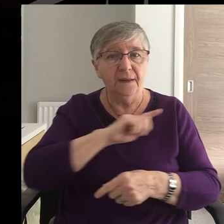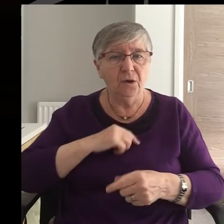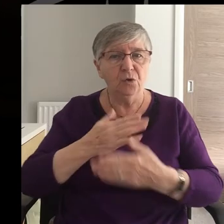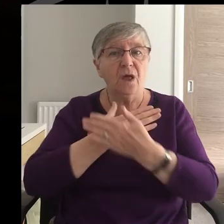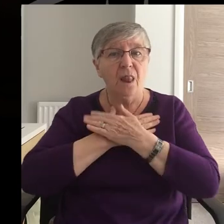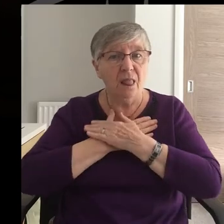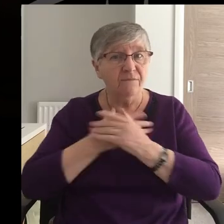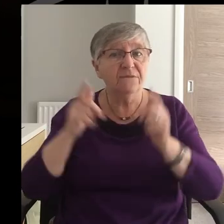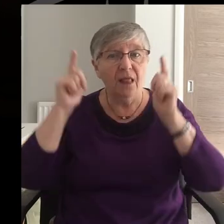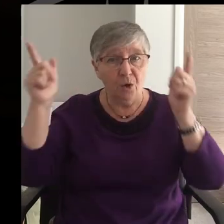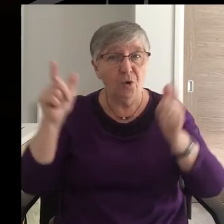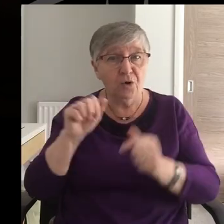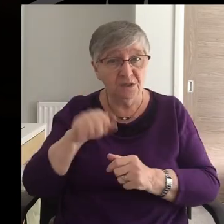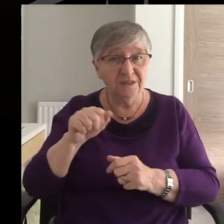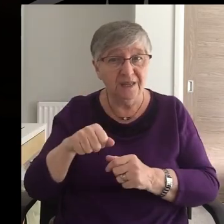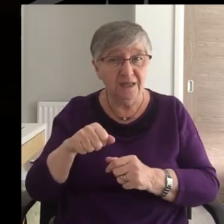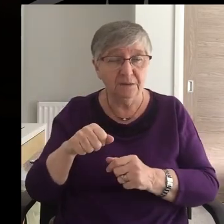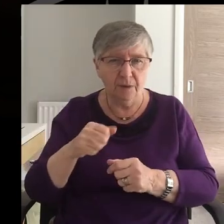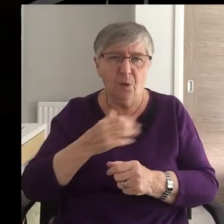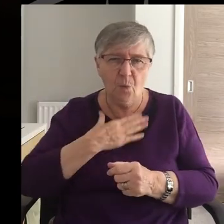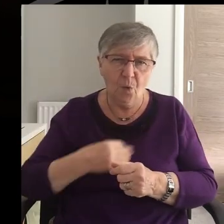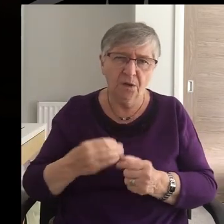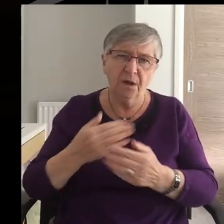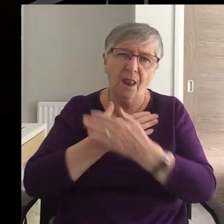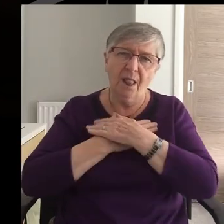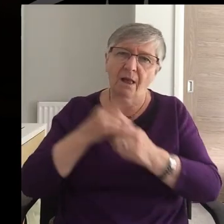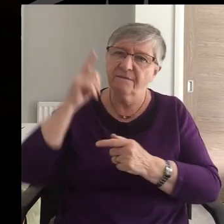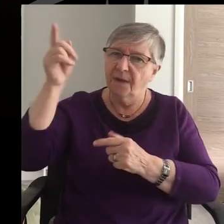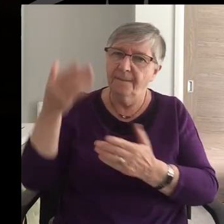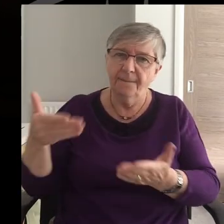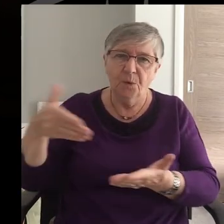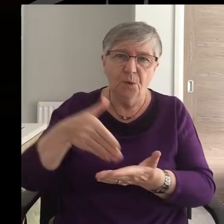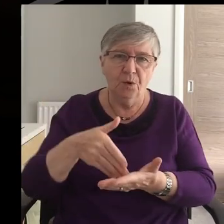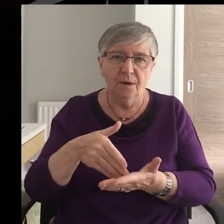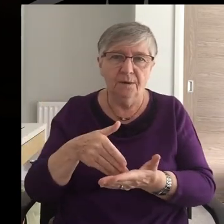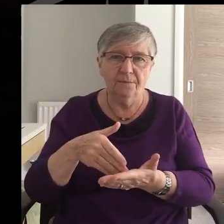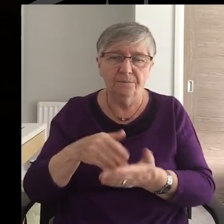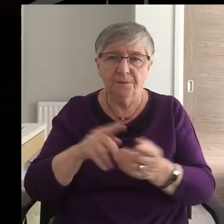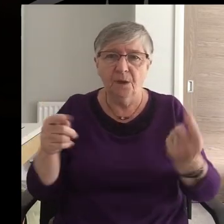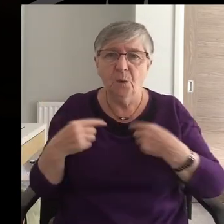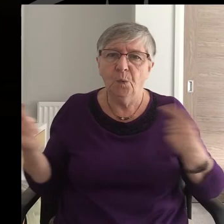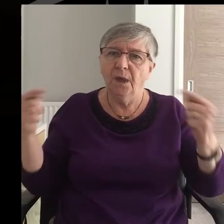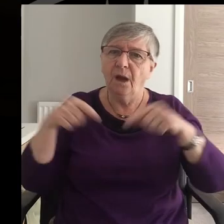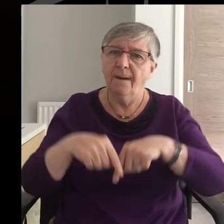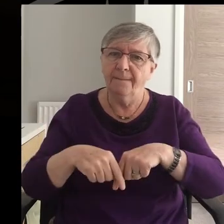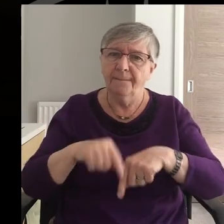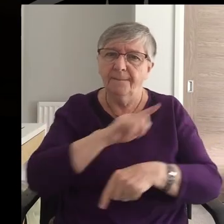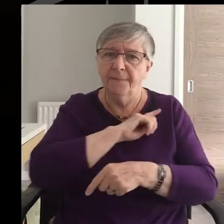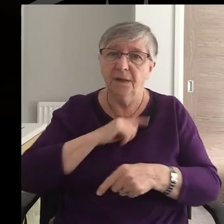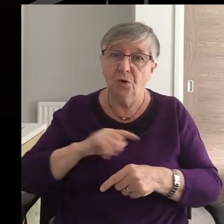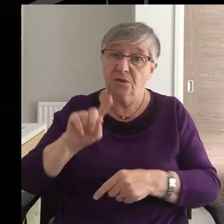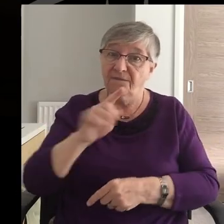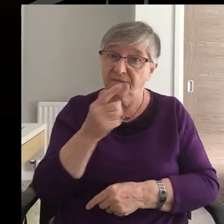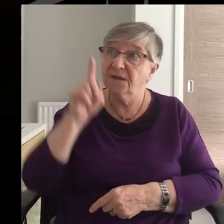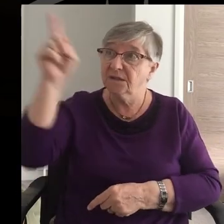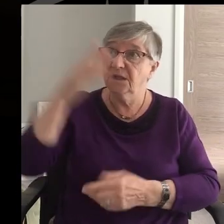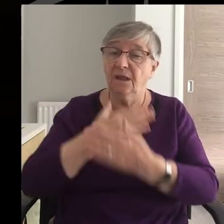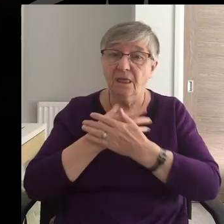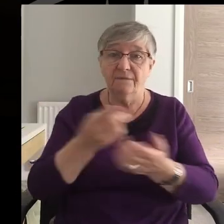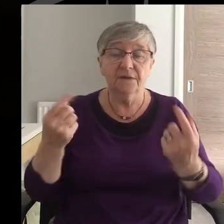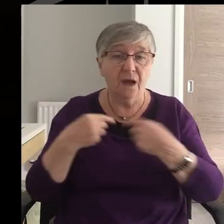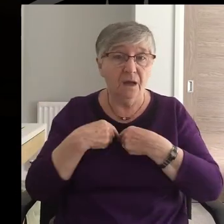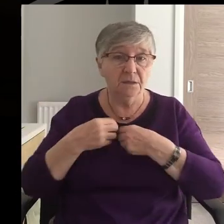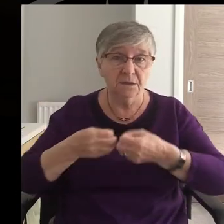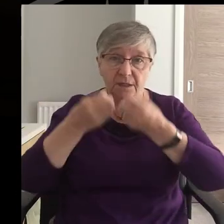Lord a bit And would like to love him more We come because he first loved us And gave himself